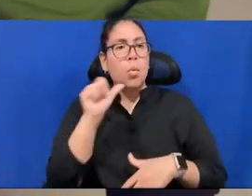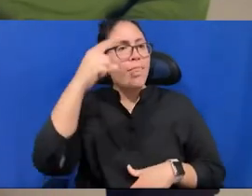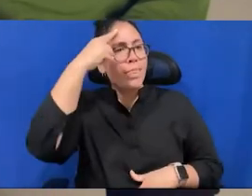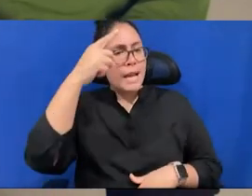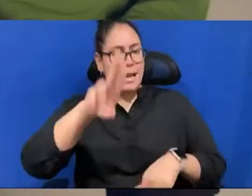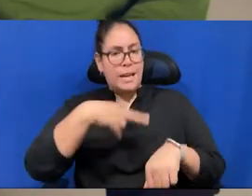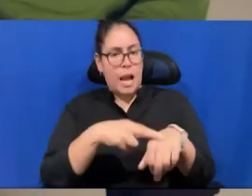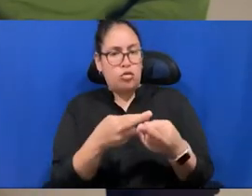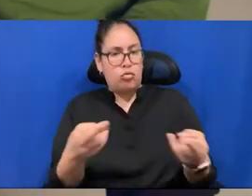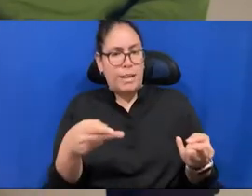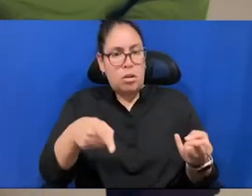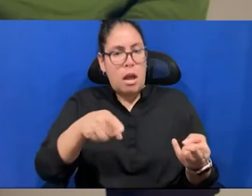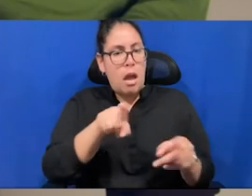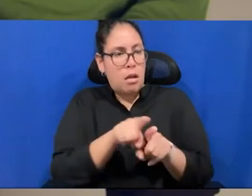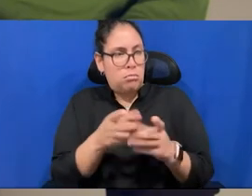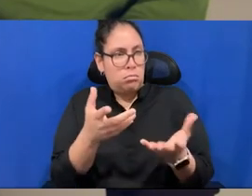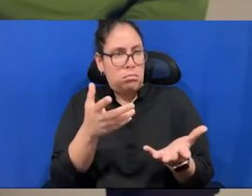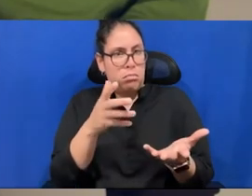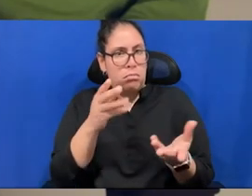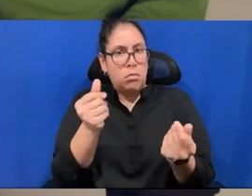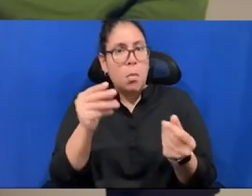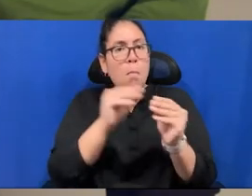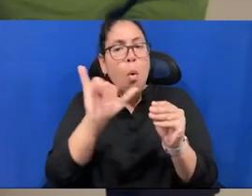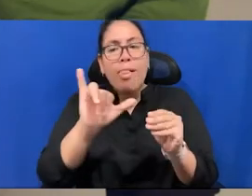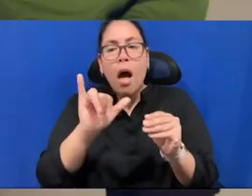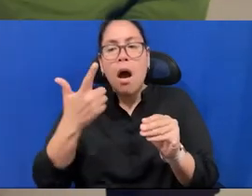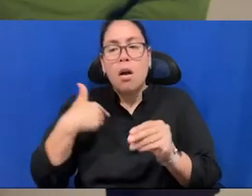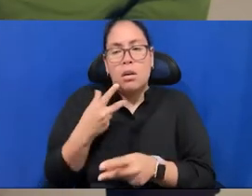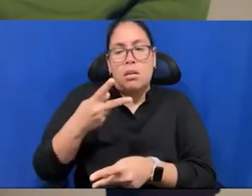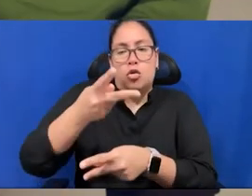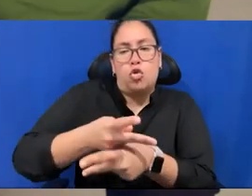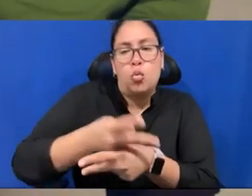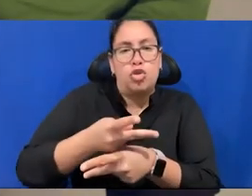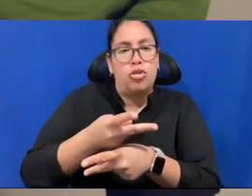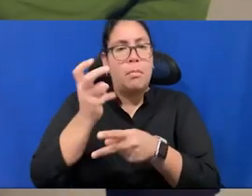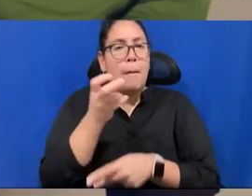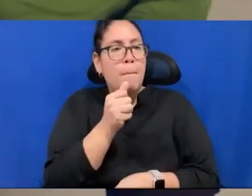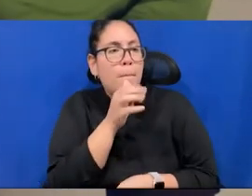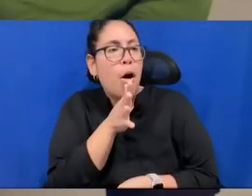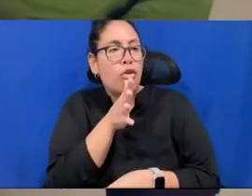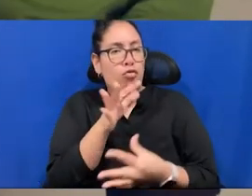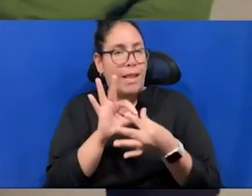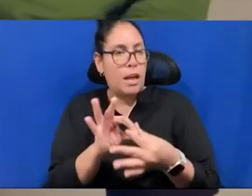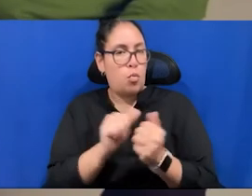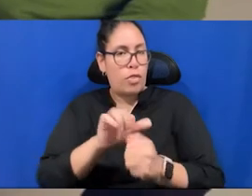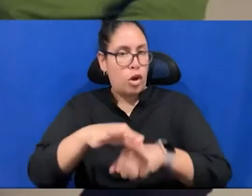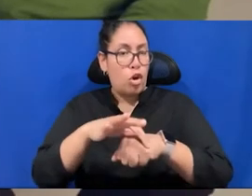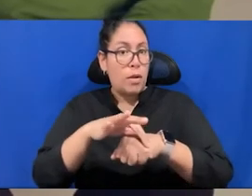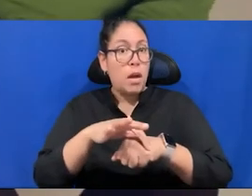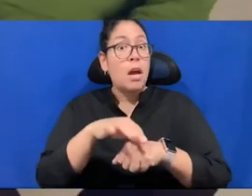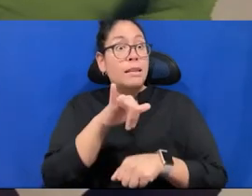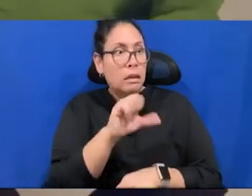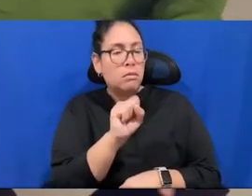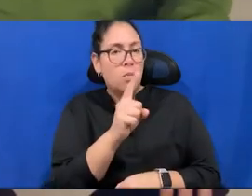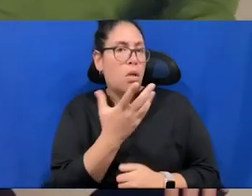Hey, it's more like a stewardship. It's more like a mother relationship, you know? He's a something relation. But yes, what I have said is like, they are responsible